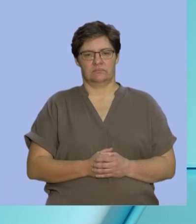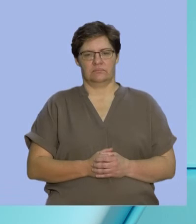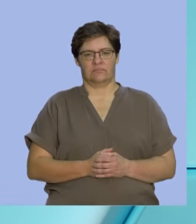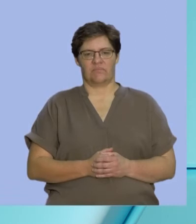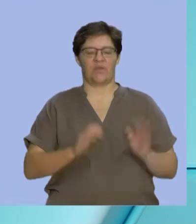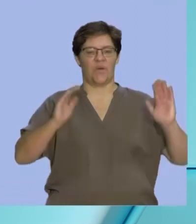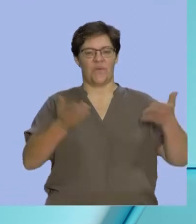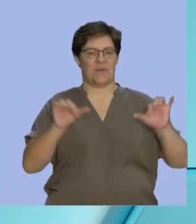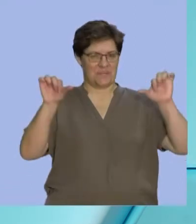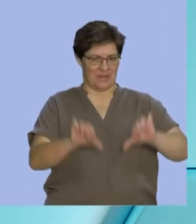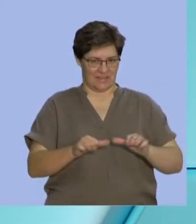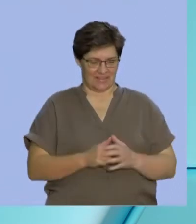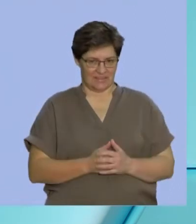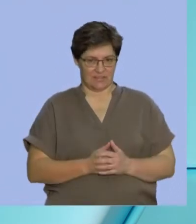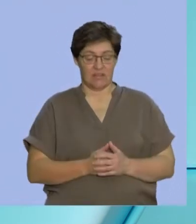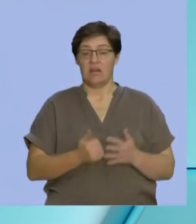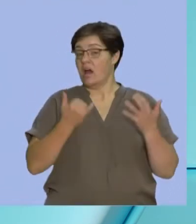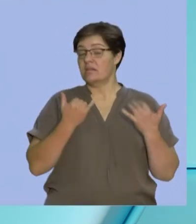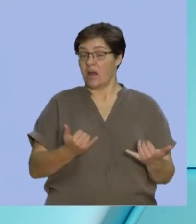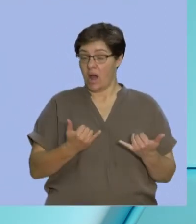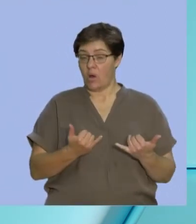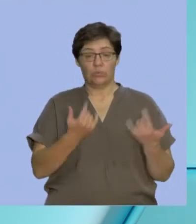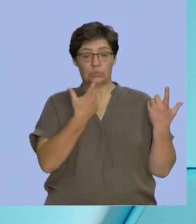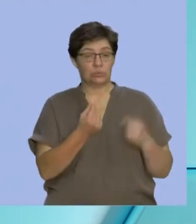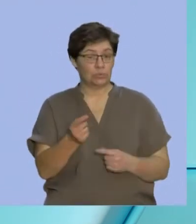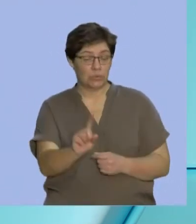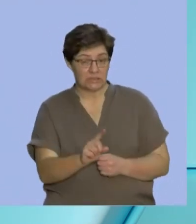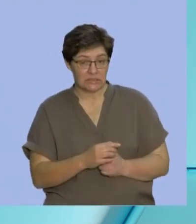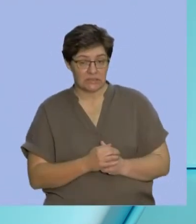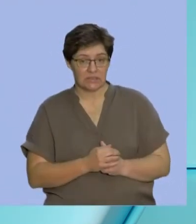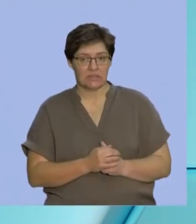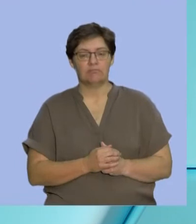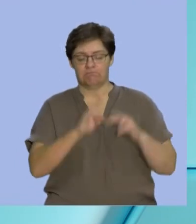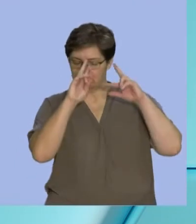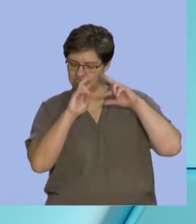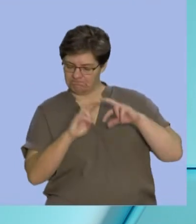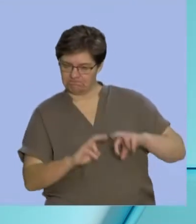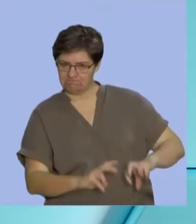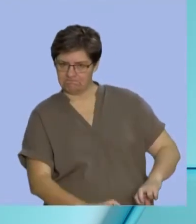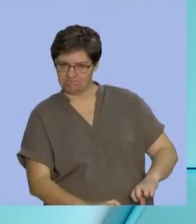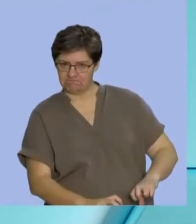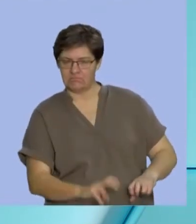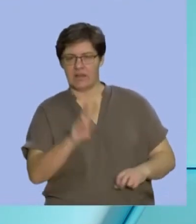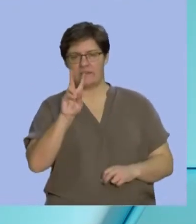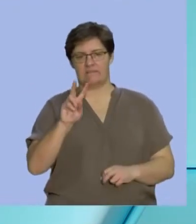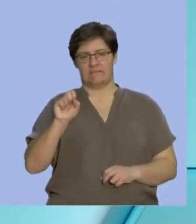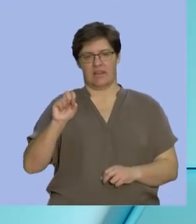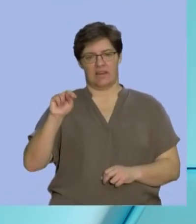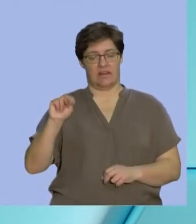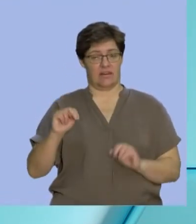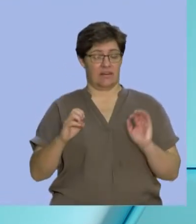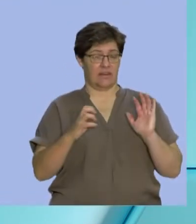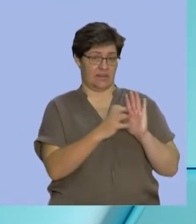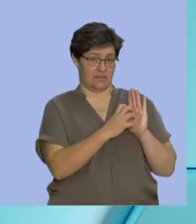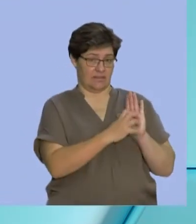Welcome back, guys. We're going to dive straight into another investigation with Venn diagrams. And